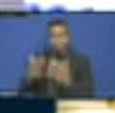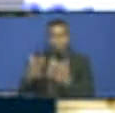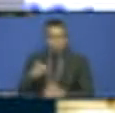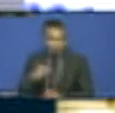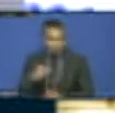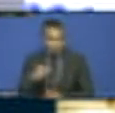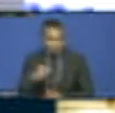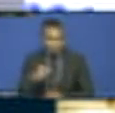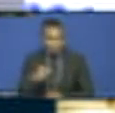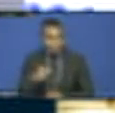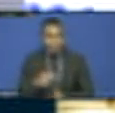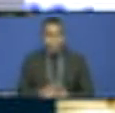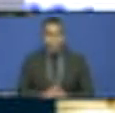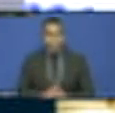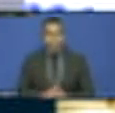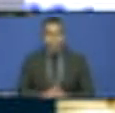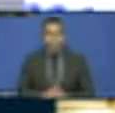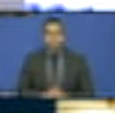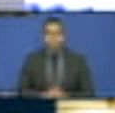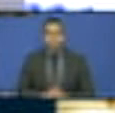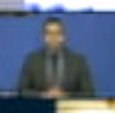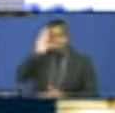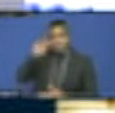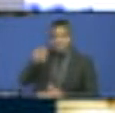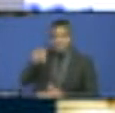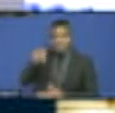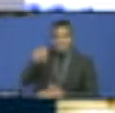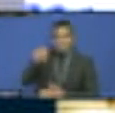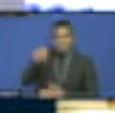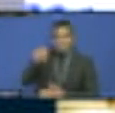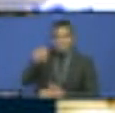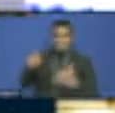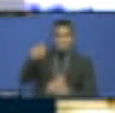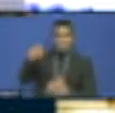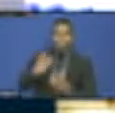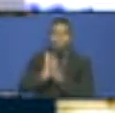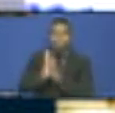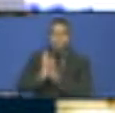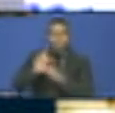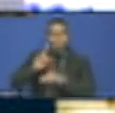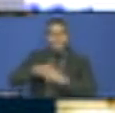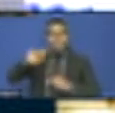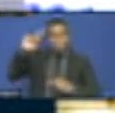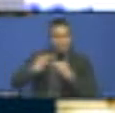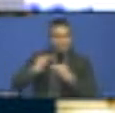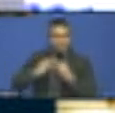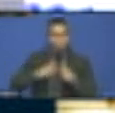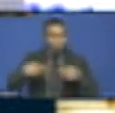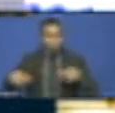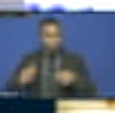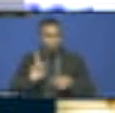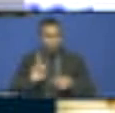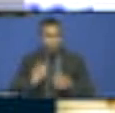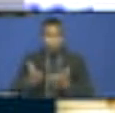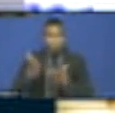yes, sir. Okay, so, yes. First over here. One